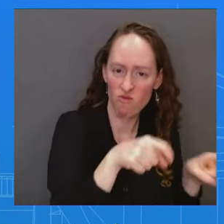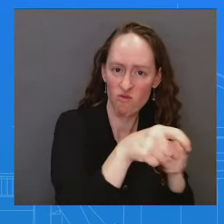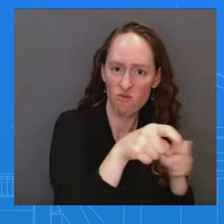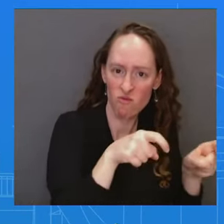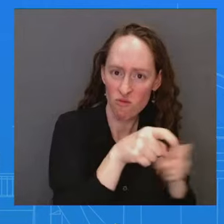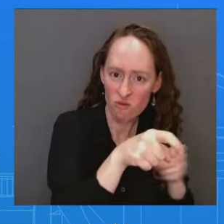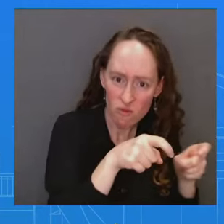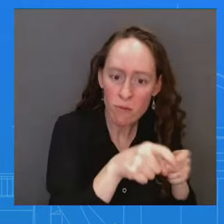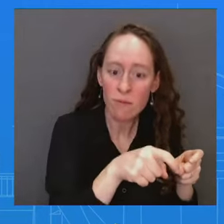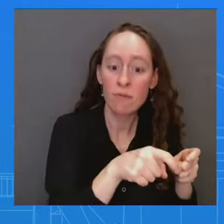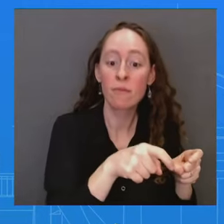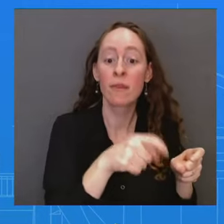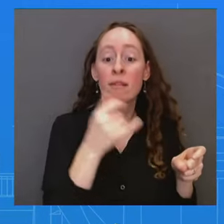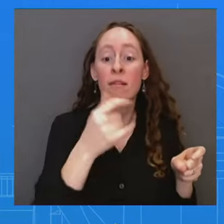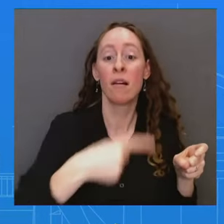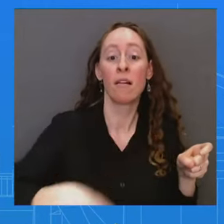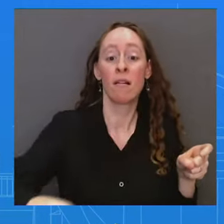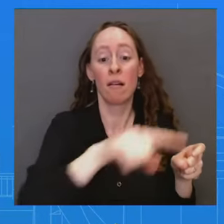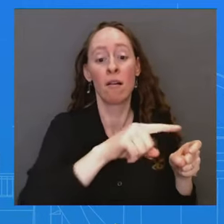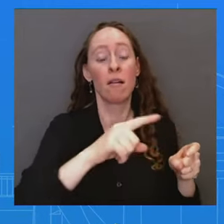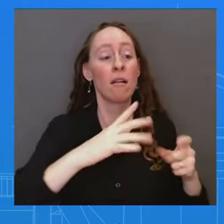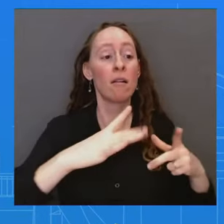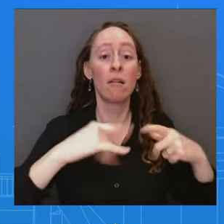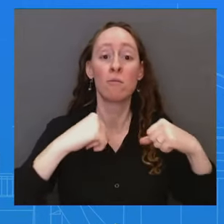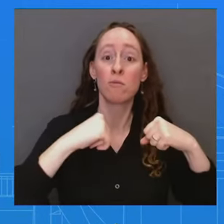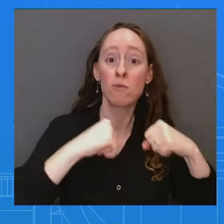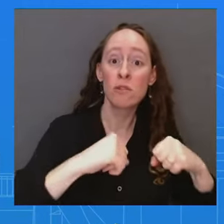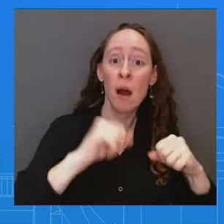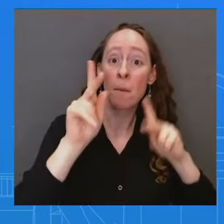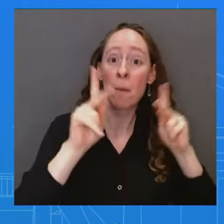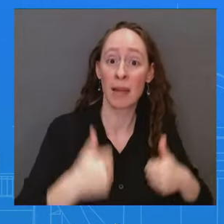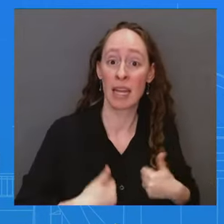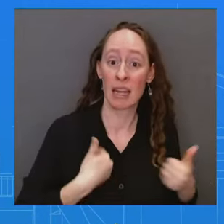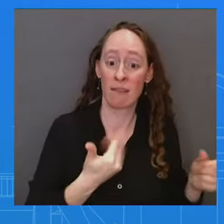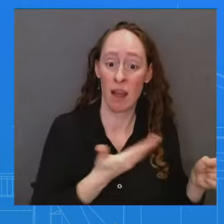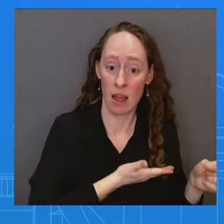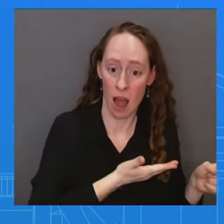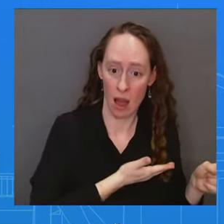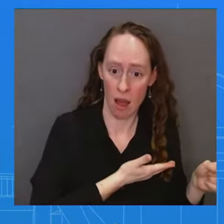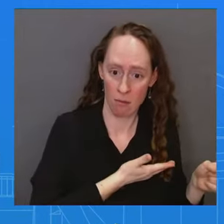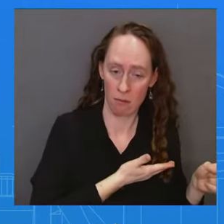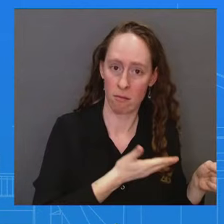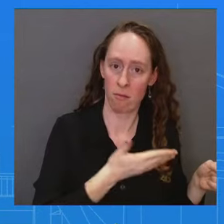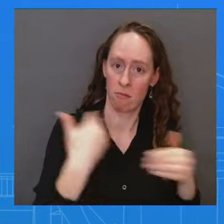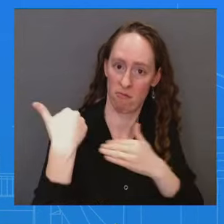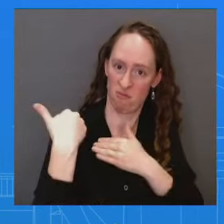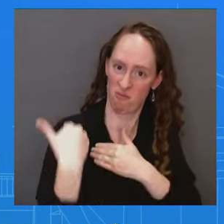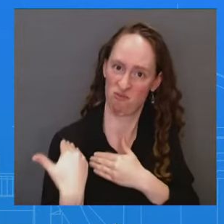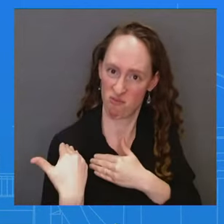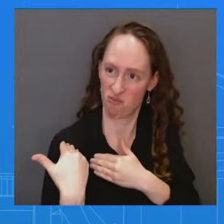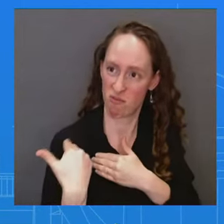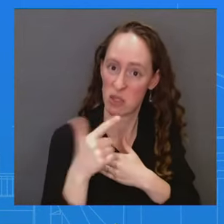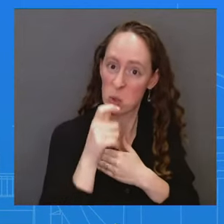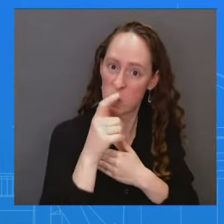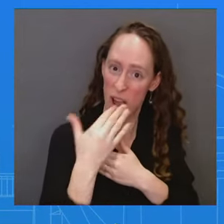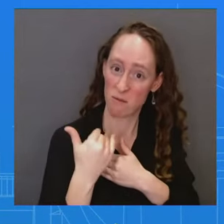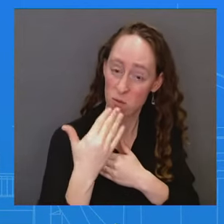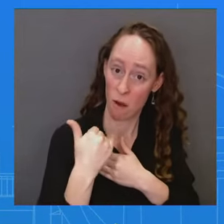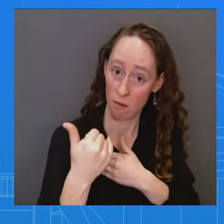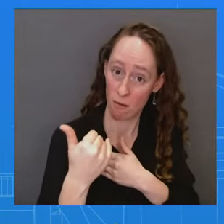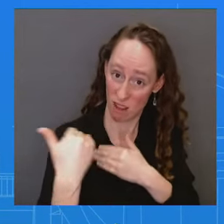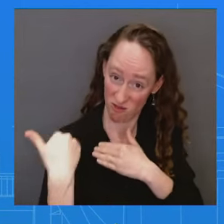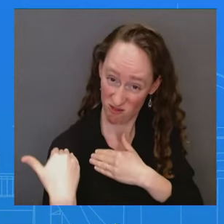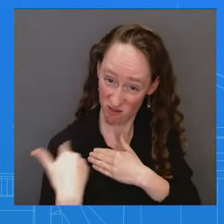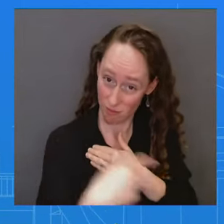is a legal obligation of Israel. So, number one, do you agree that Israel is — Gaza is occupied? And second, is